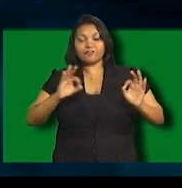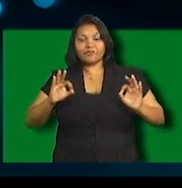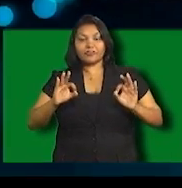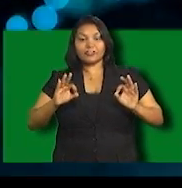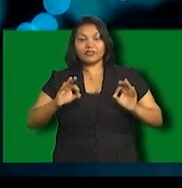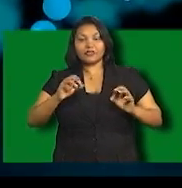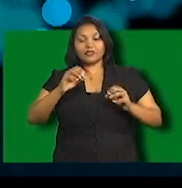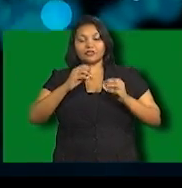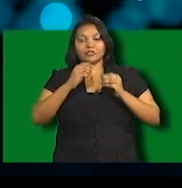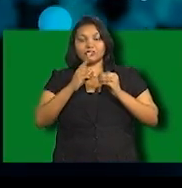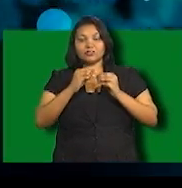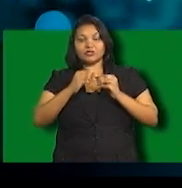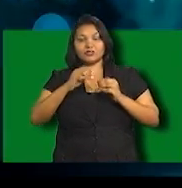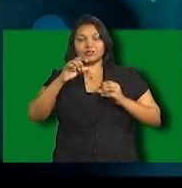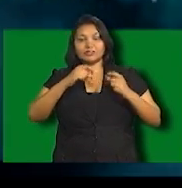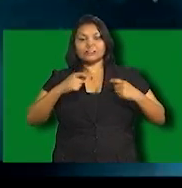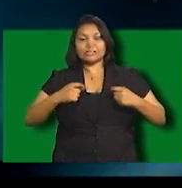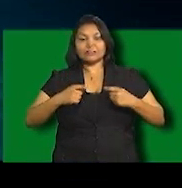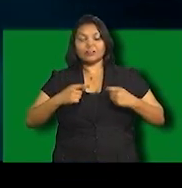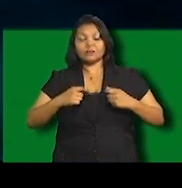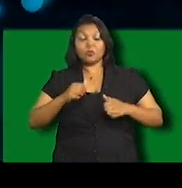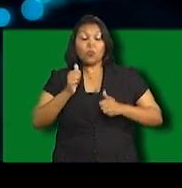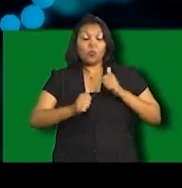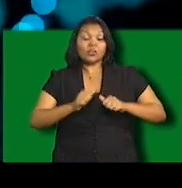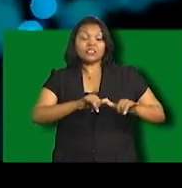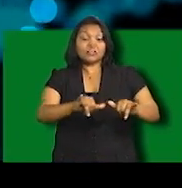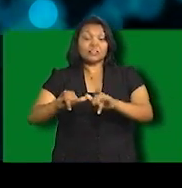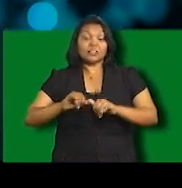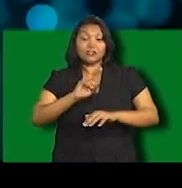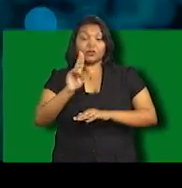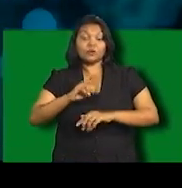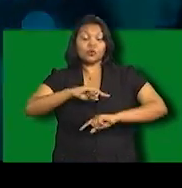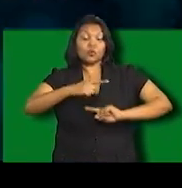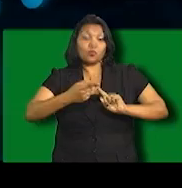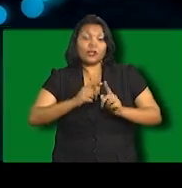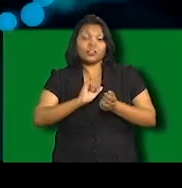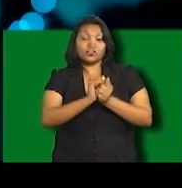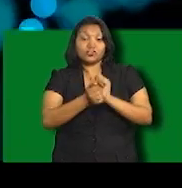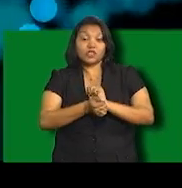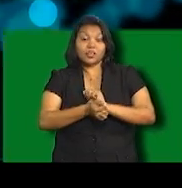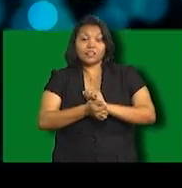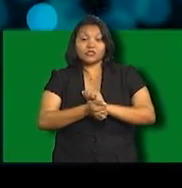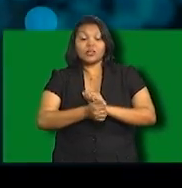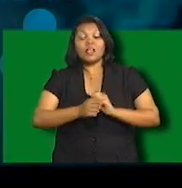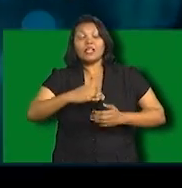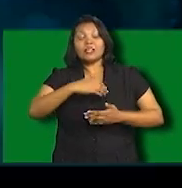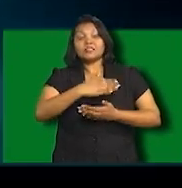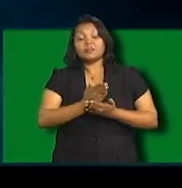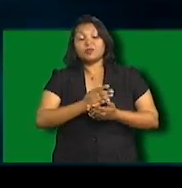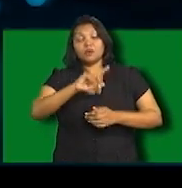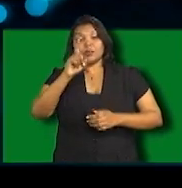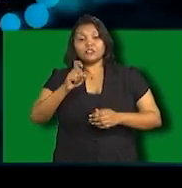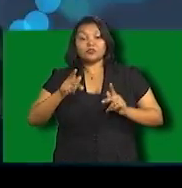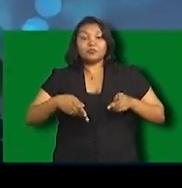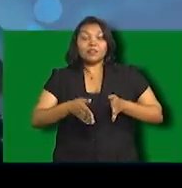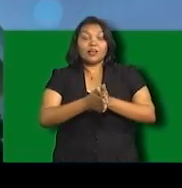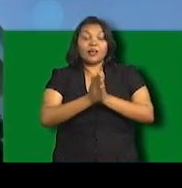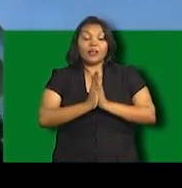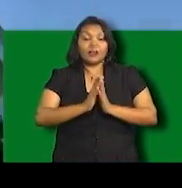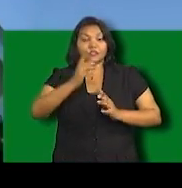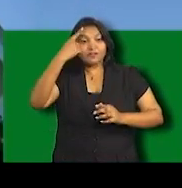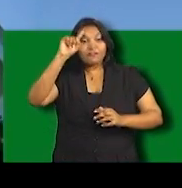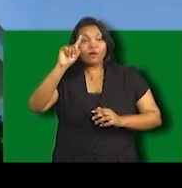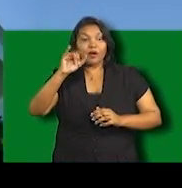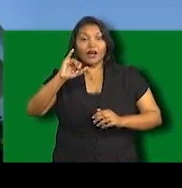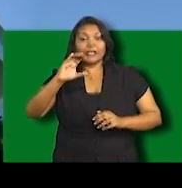variants of broadcast television systems should we adopt? When should the switchover begin? These are some of the questions raised at the